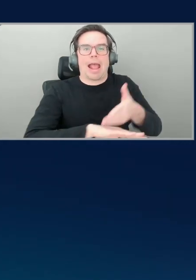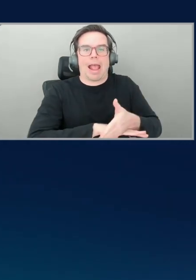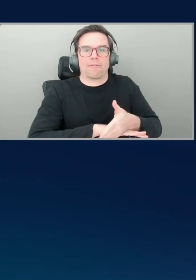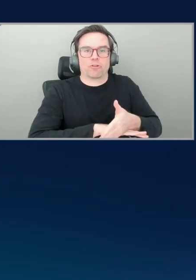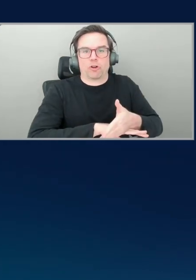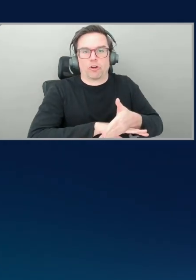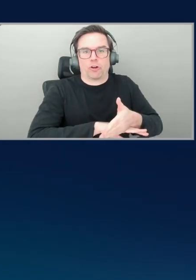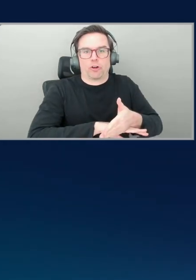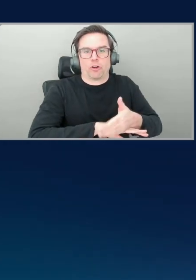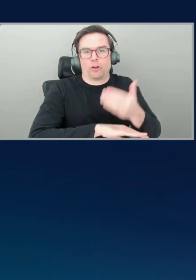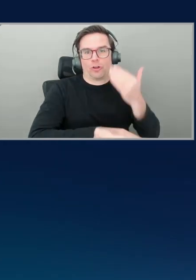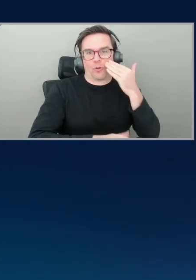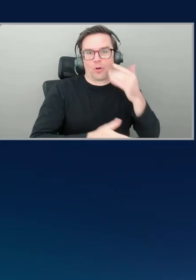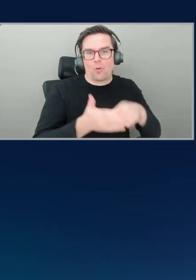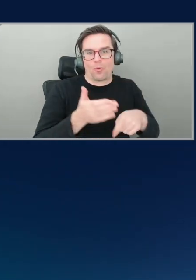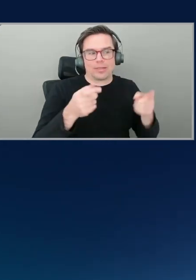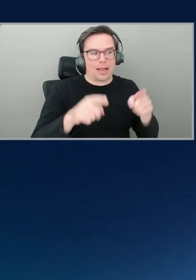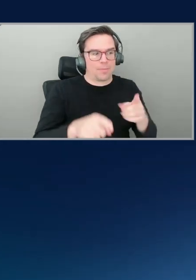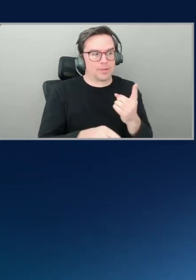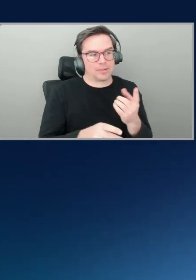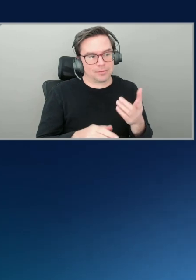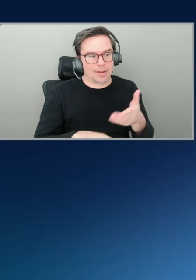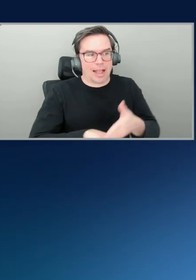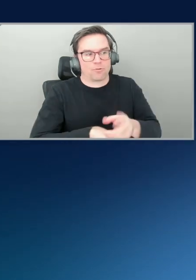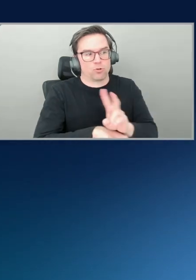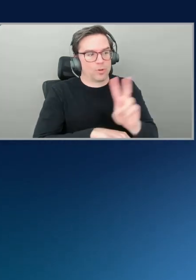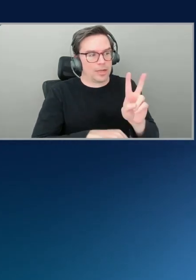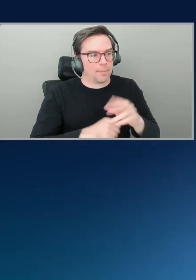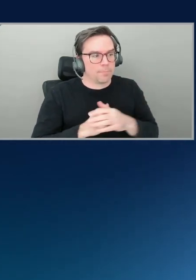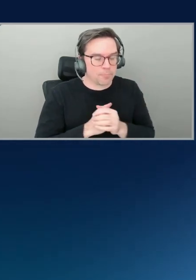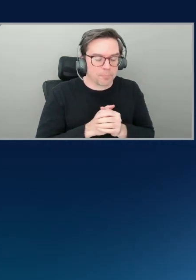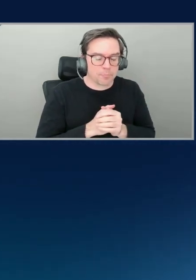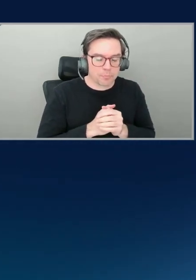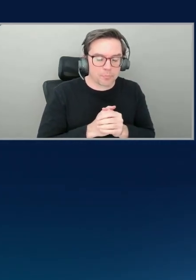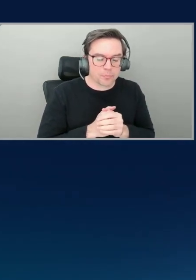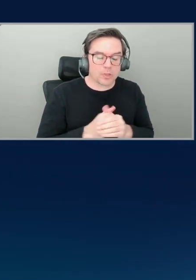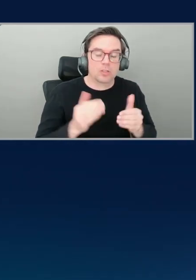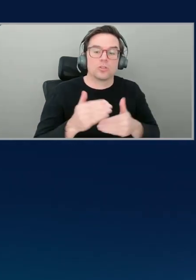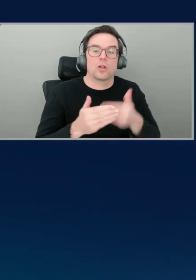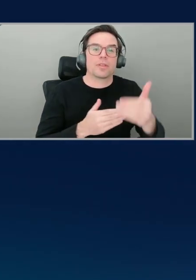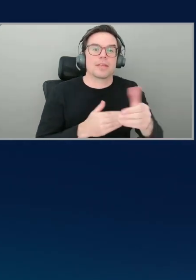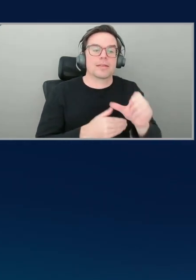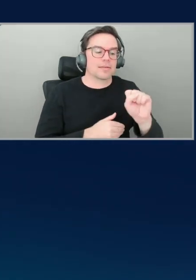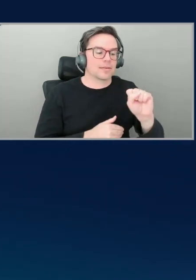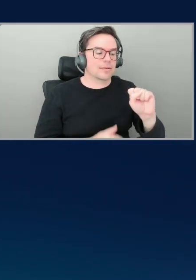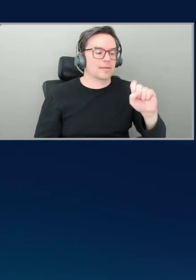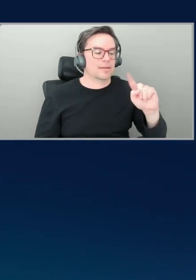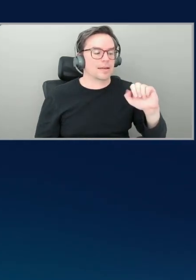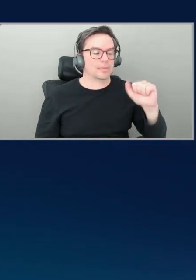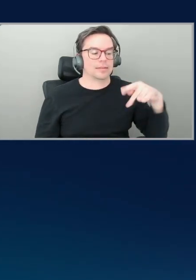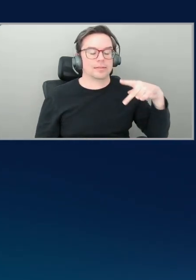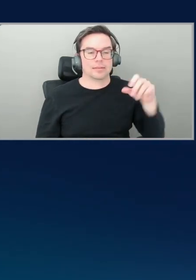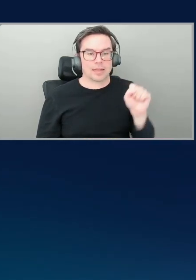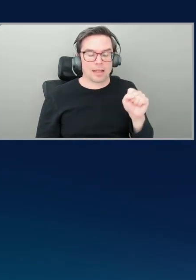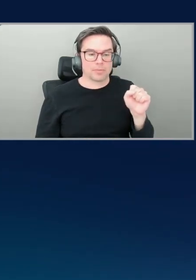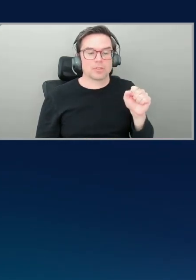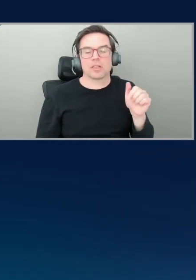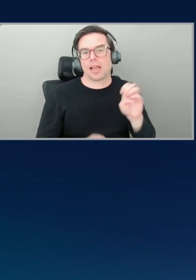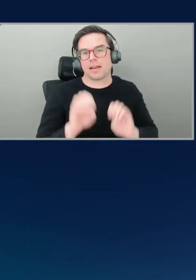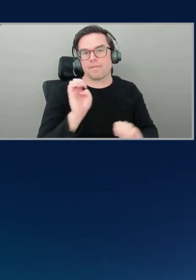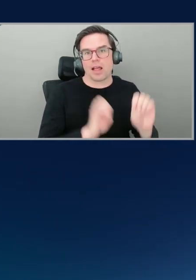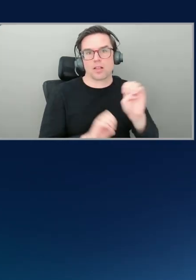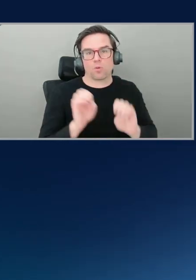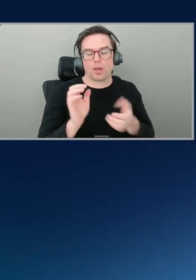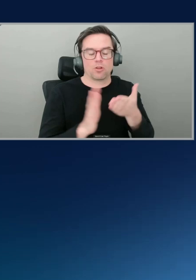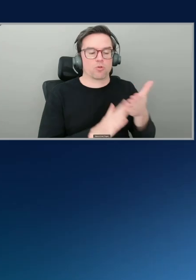So can we walk through some of these possible next steps and kind of evaluate them through the lens of a real ops engineer who